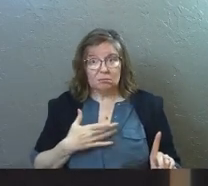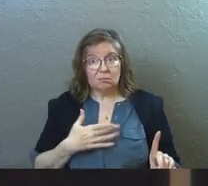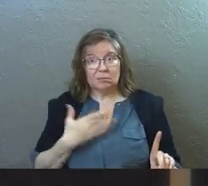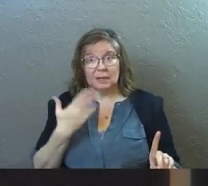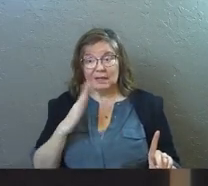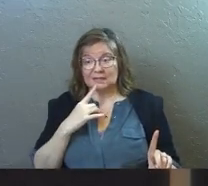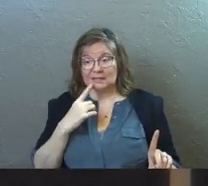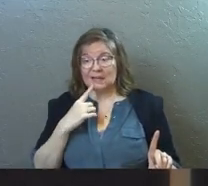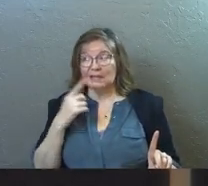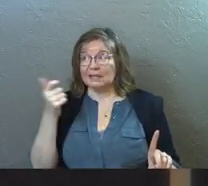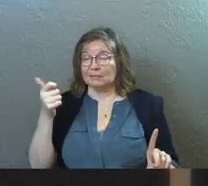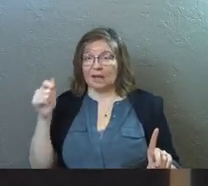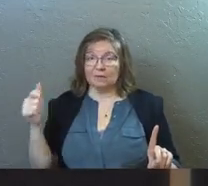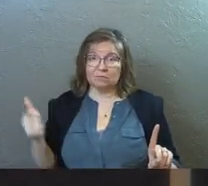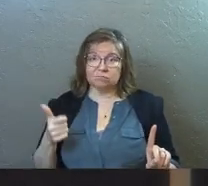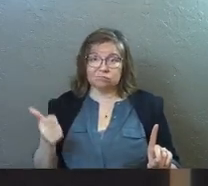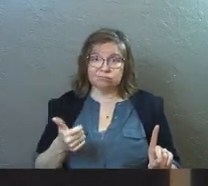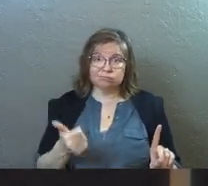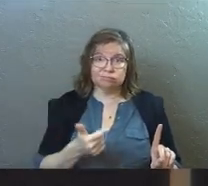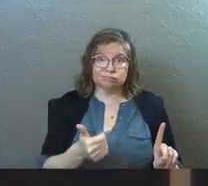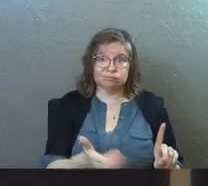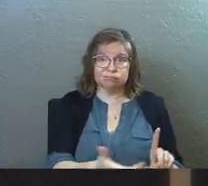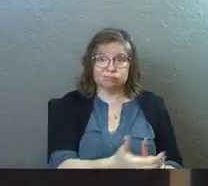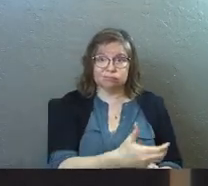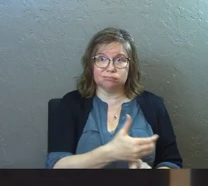What he just said is that he's coming after you.